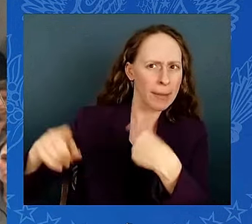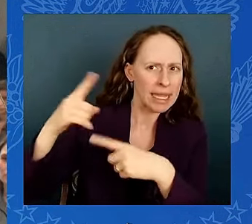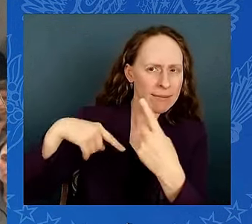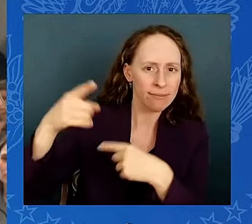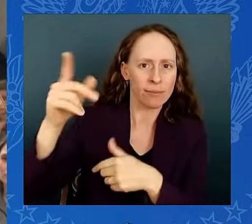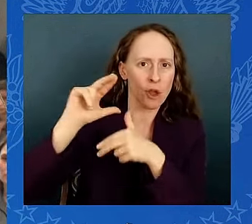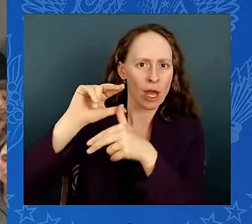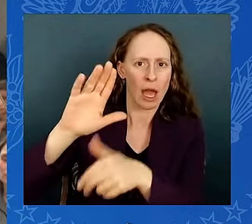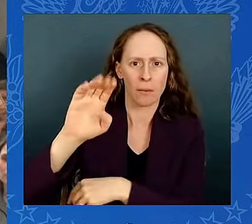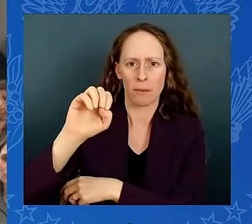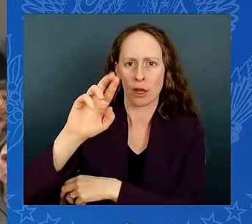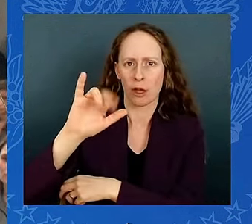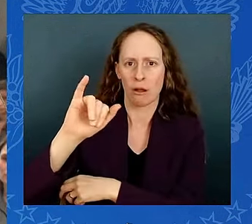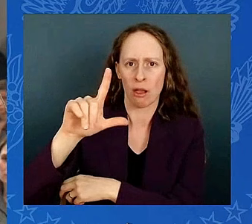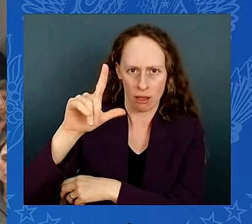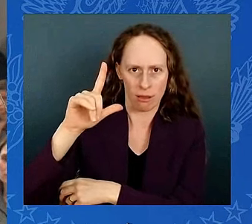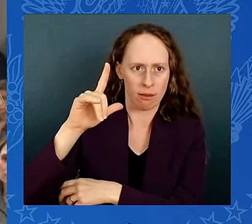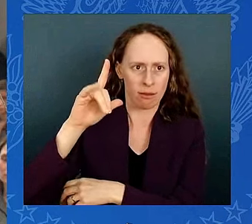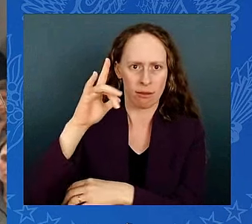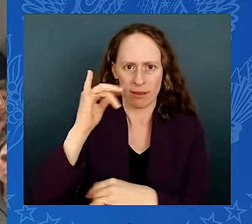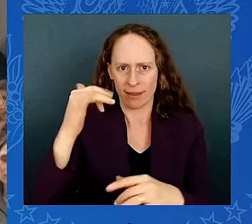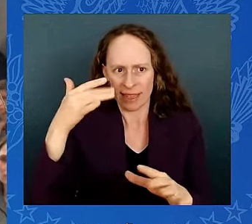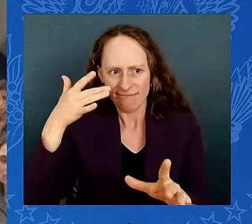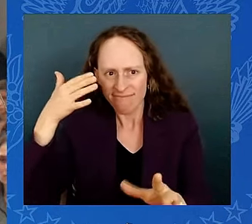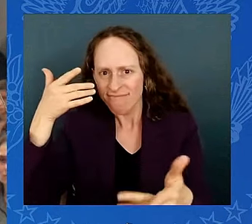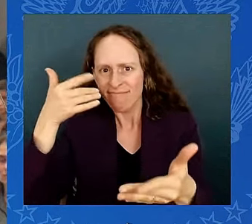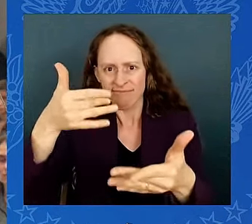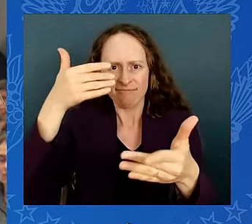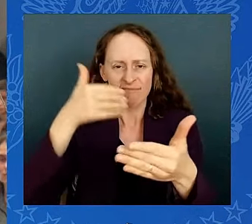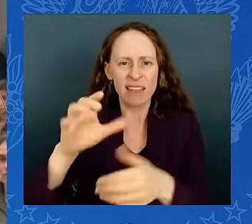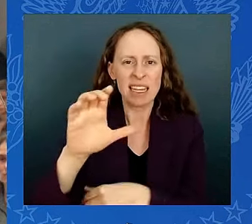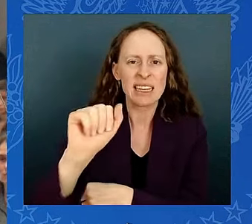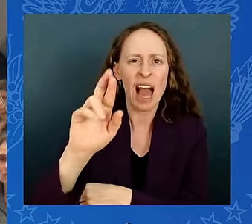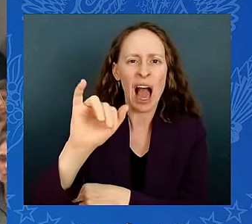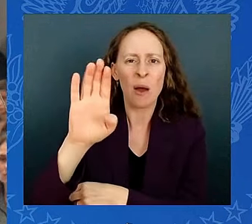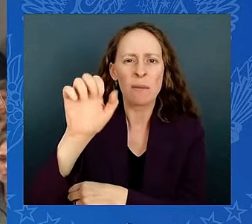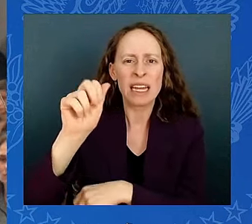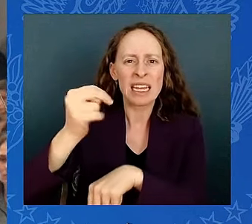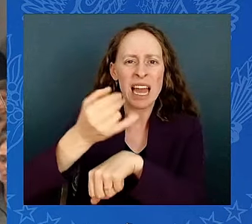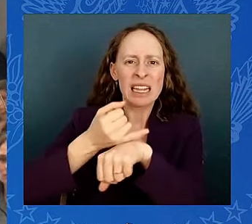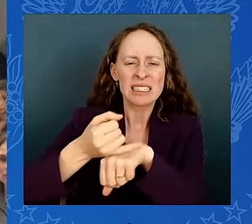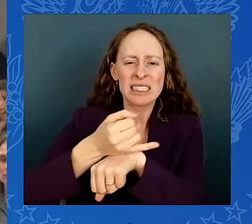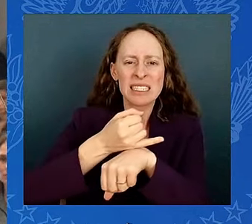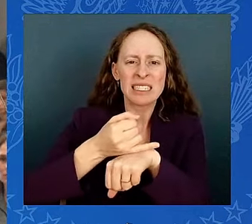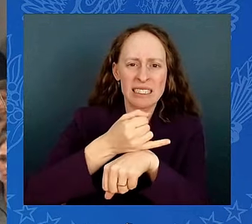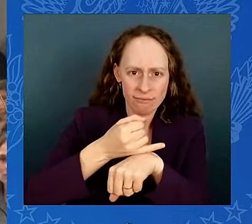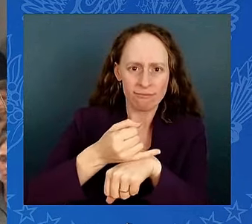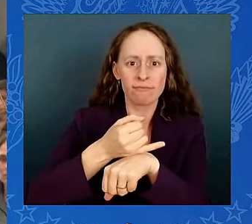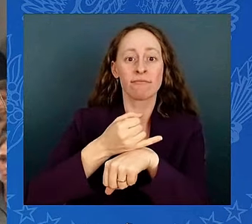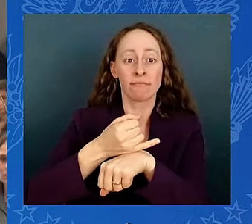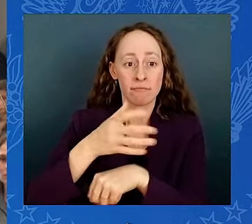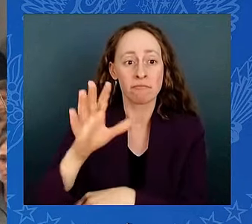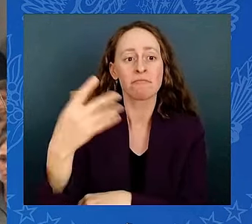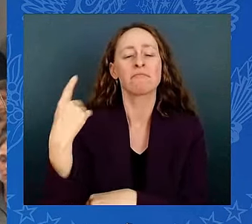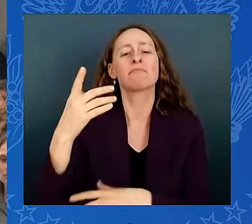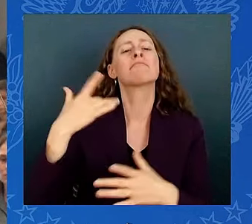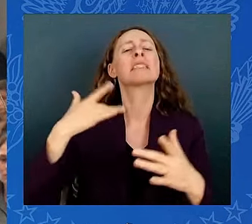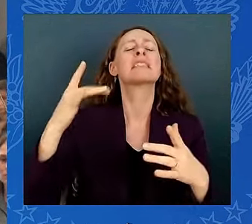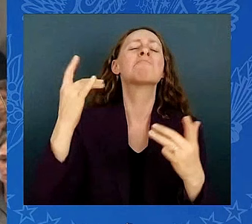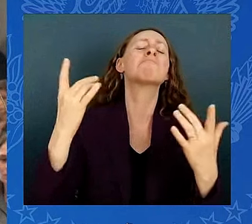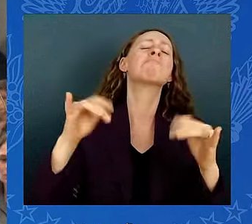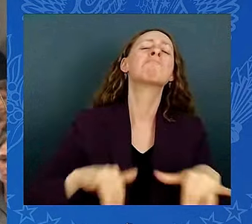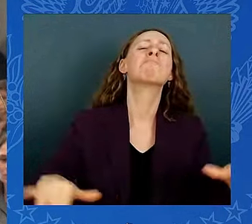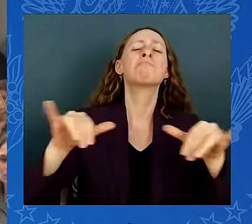ever a dangerous Category 5 hurricane has been recorded in American history. People